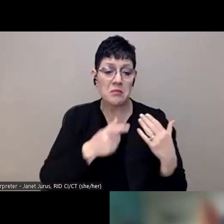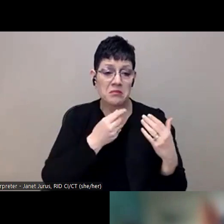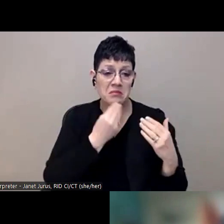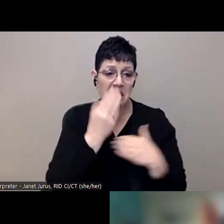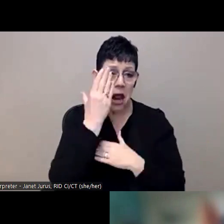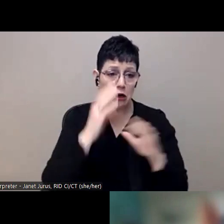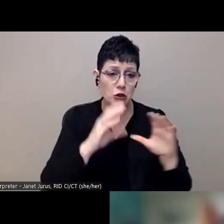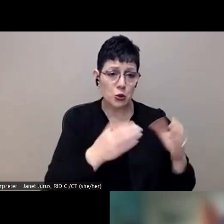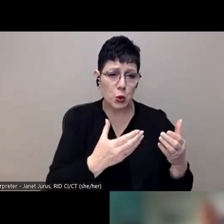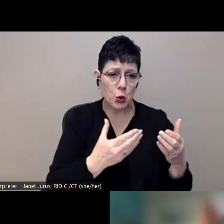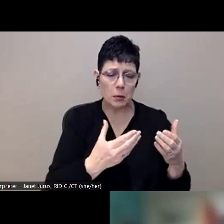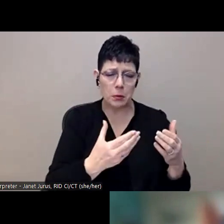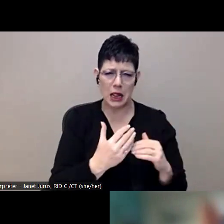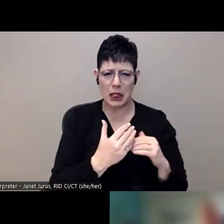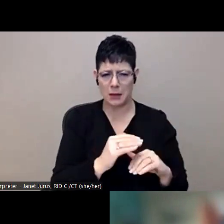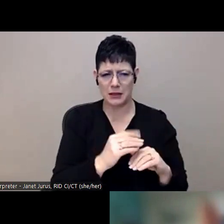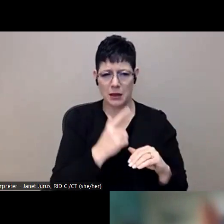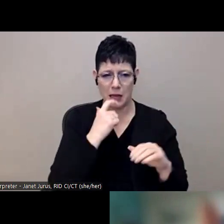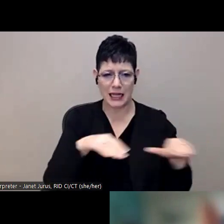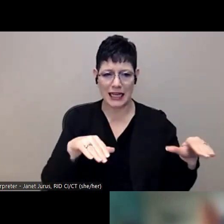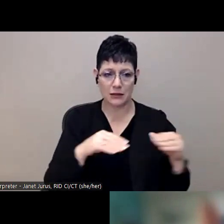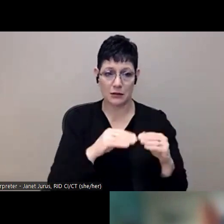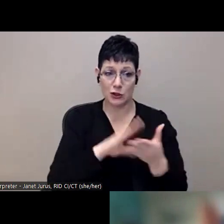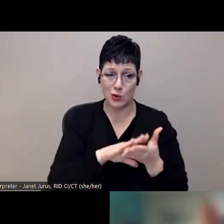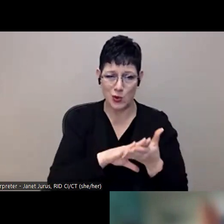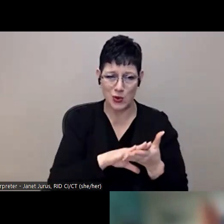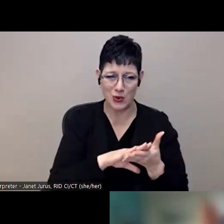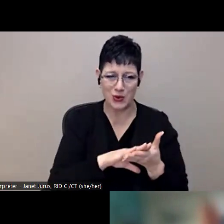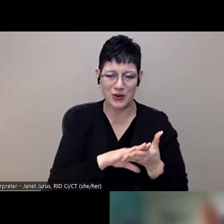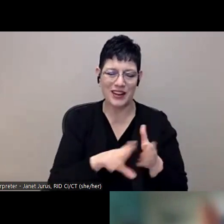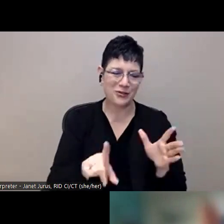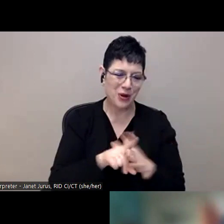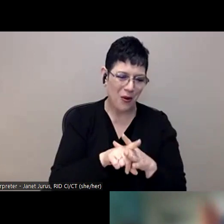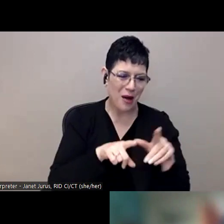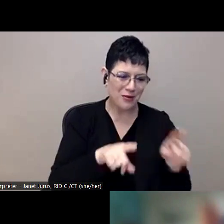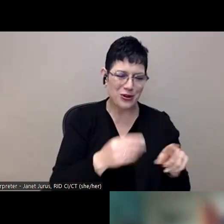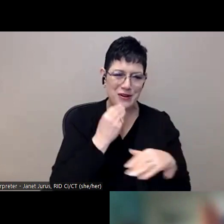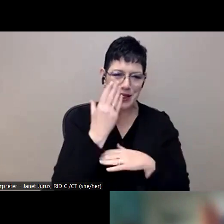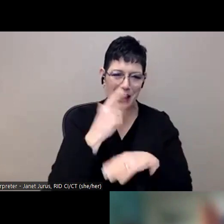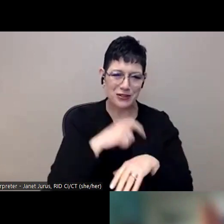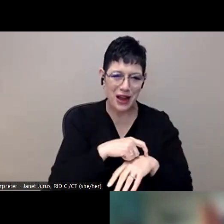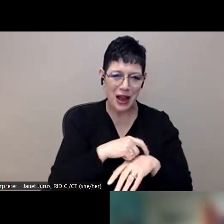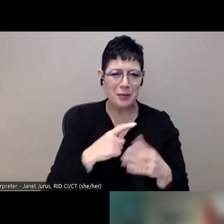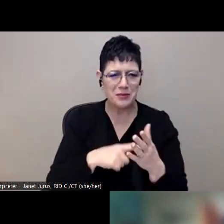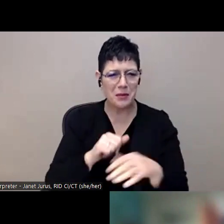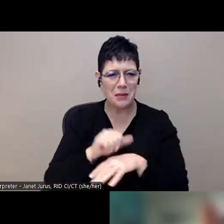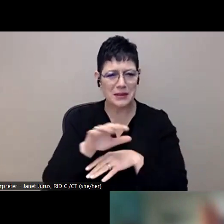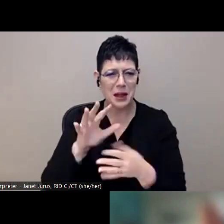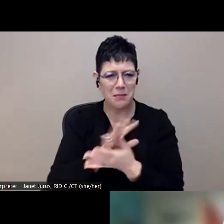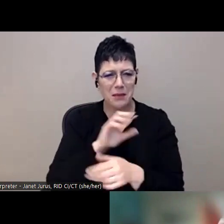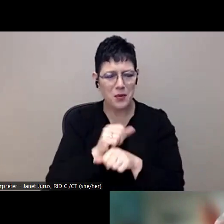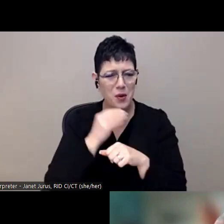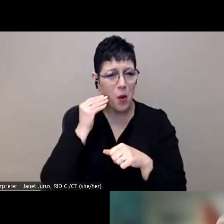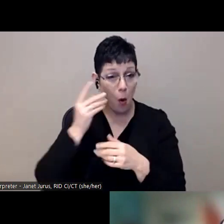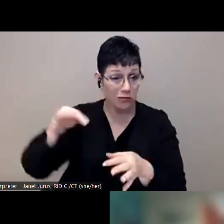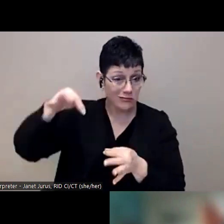our, our reach is way more limited because students are generally choosing to go and we try to send home paperwork like, Hey, we're doing this thing. And